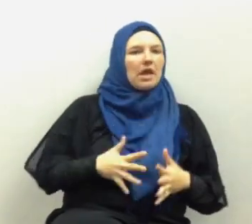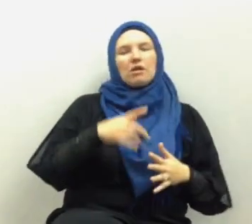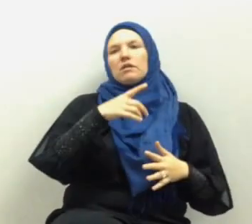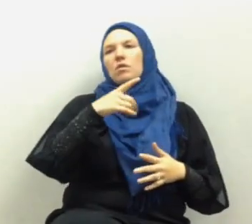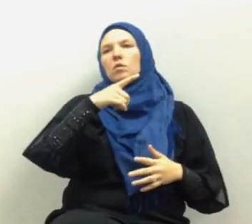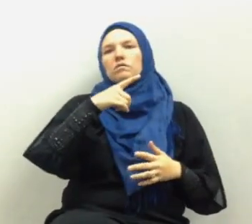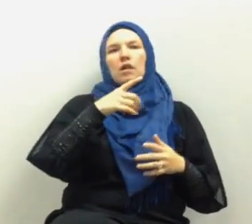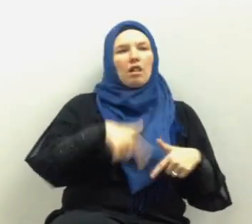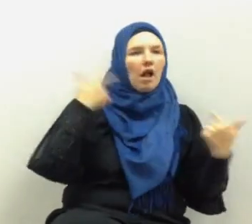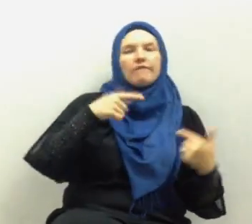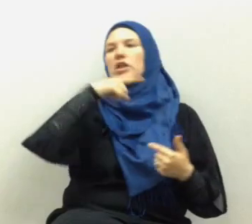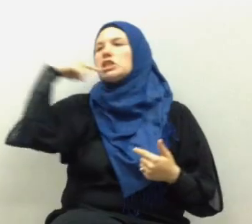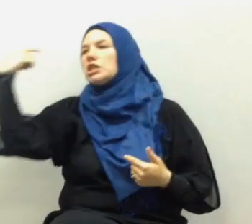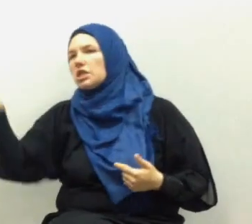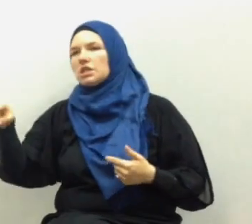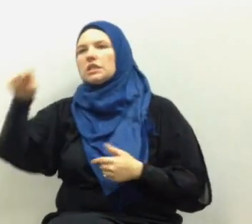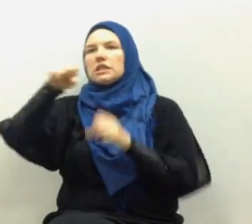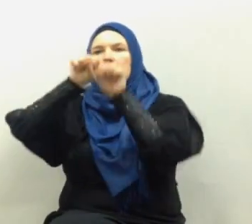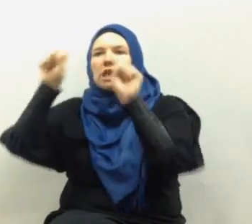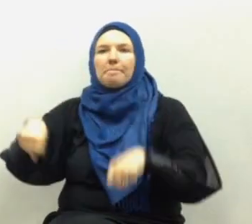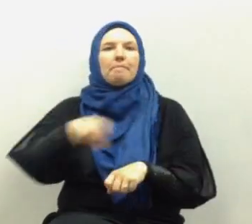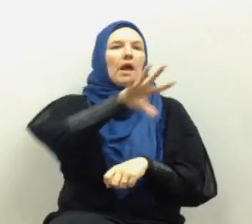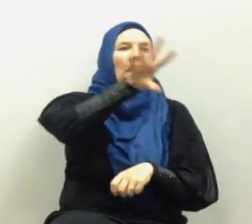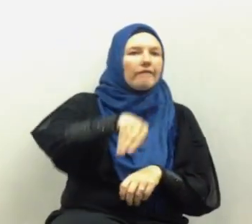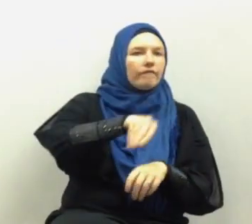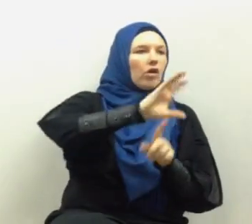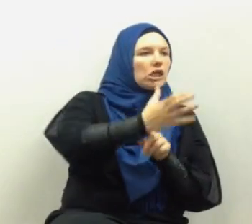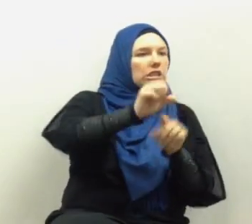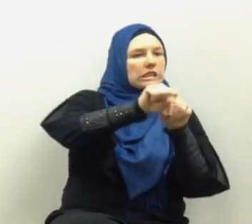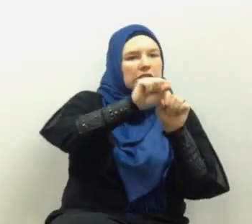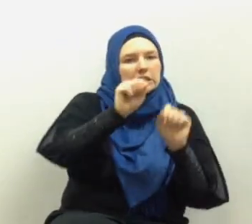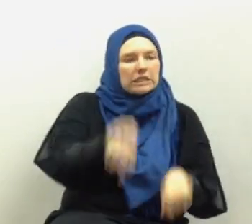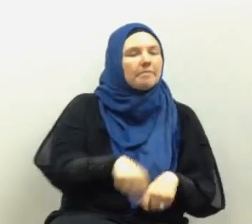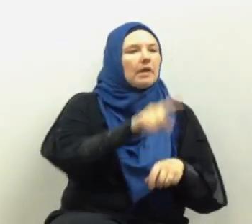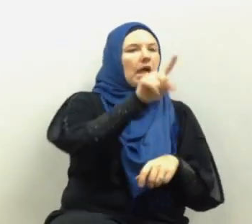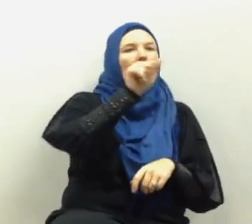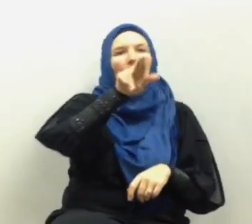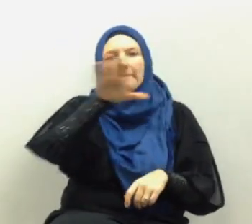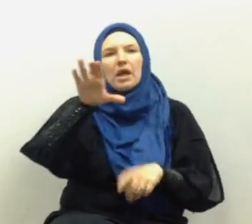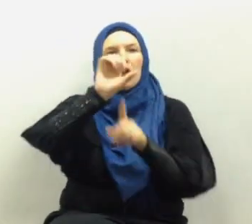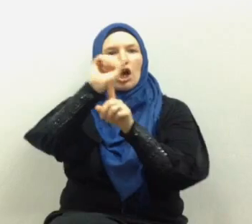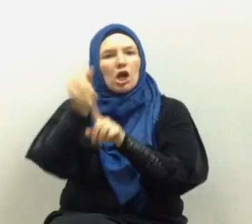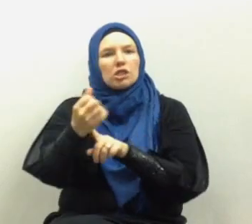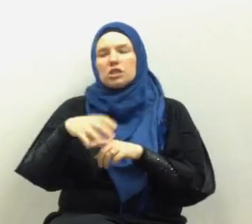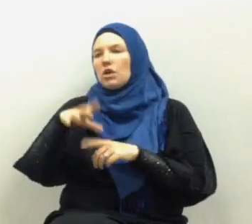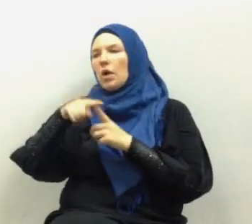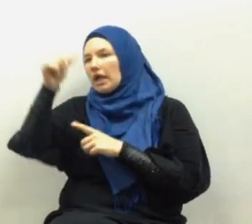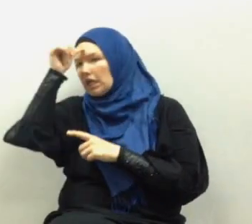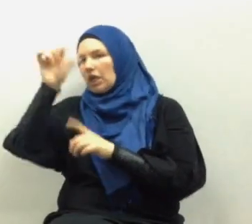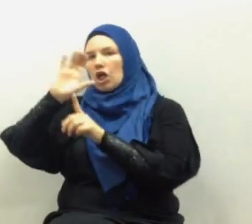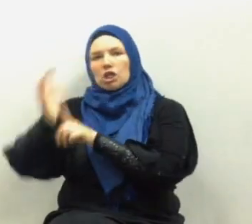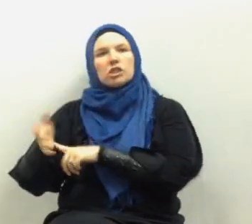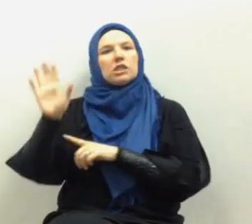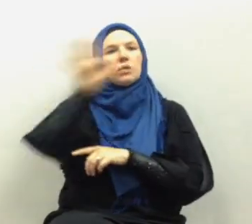or the Russian system or the European system or the African culture system or the Arab culture or Indian